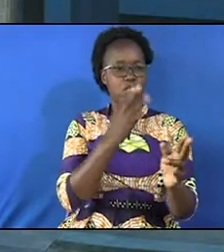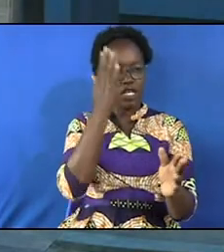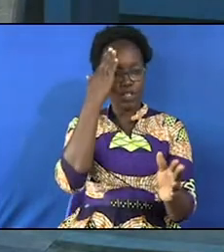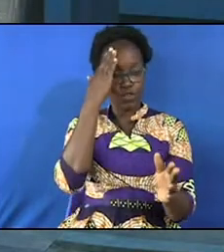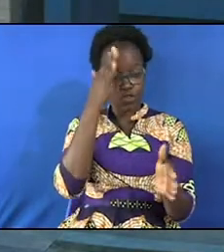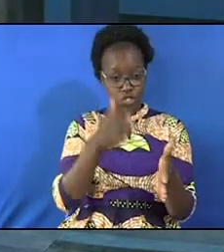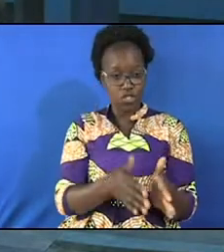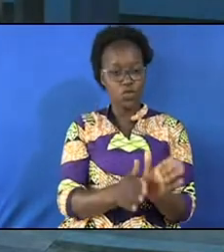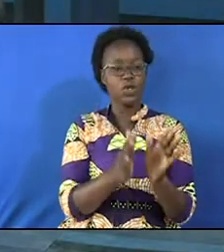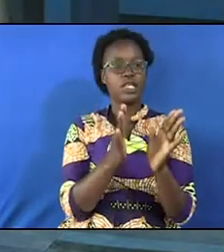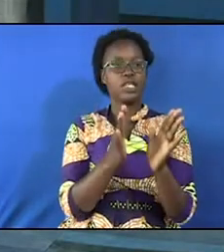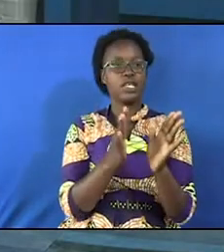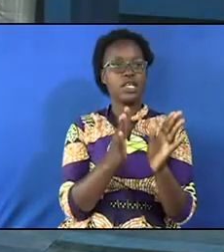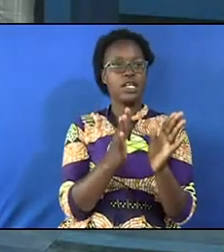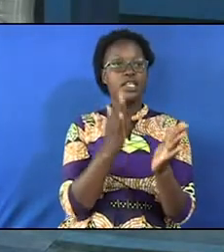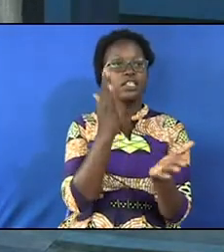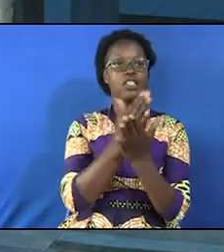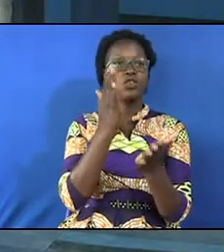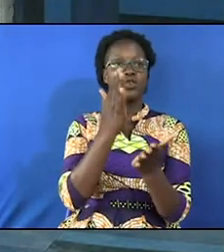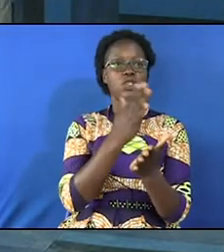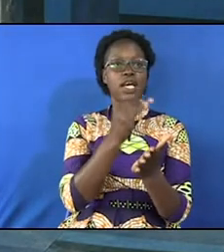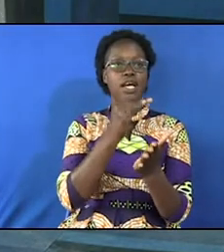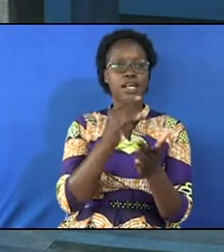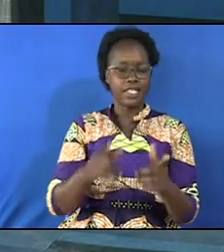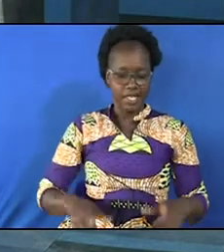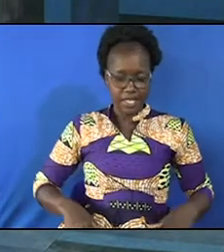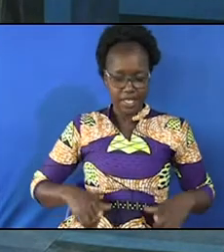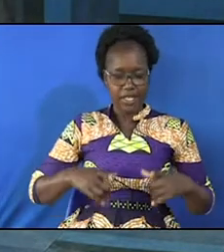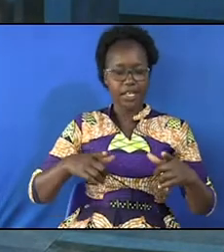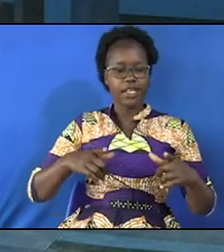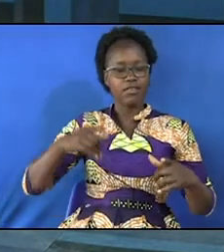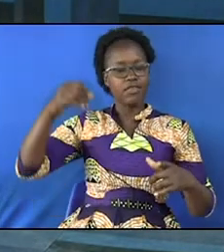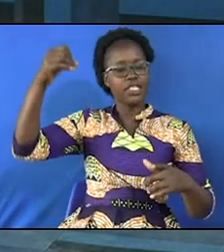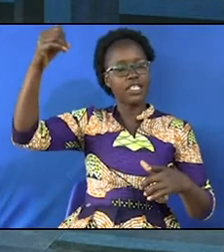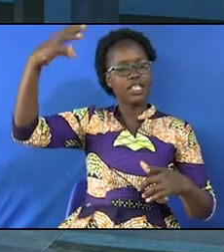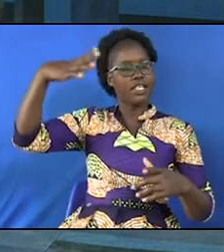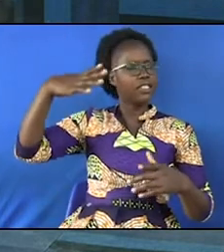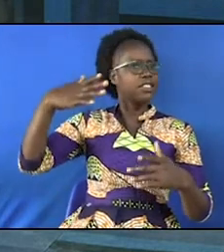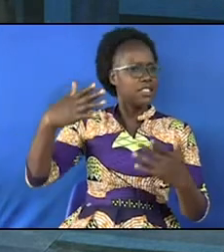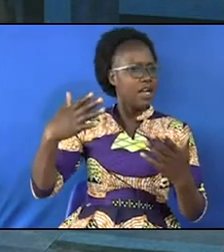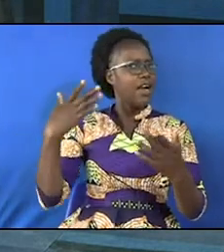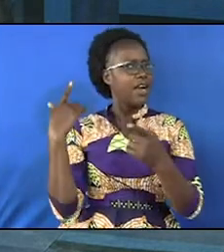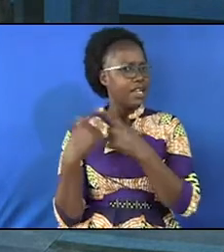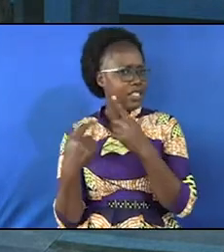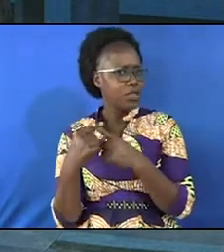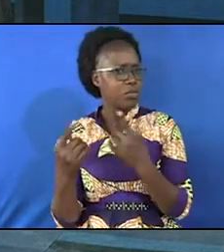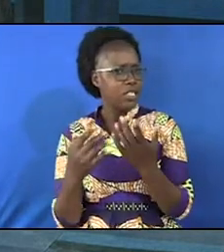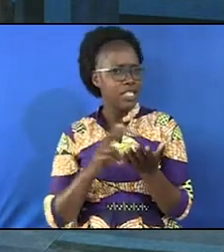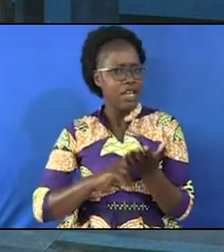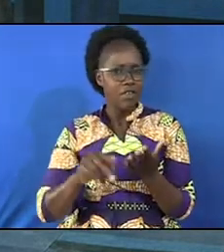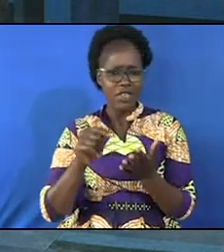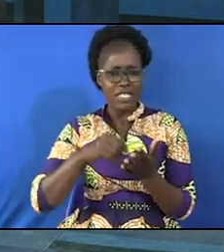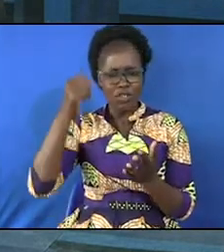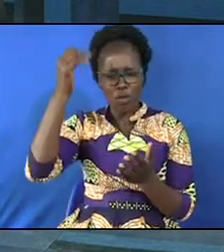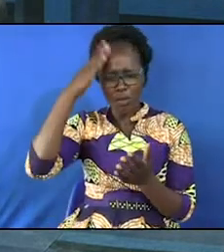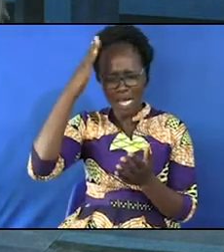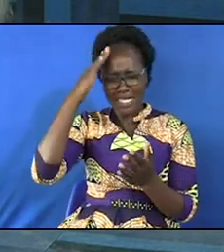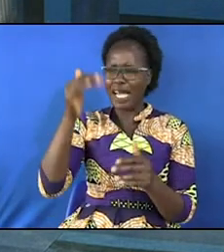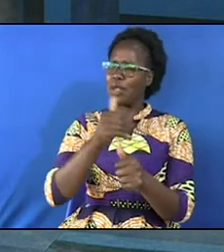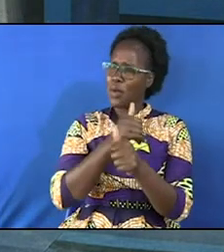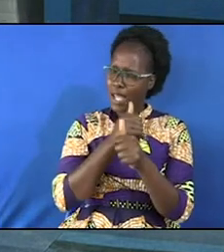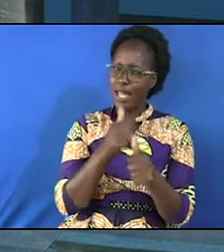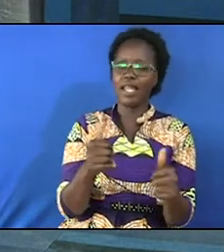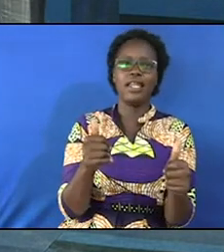Jesus is the way the truth and this is a good church now SDS this verse you must start very well